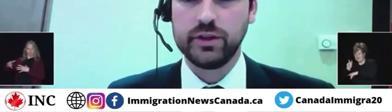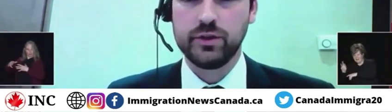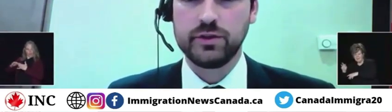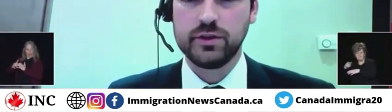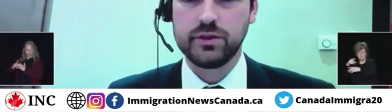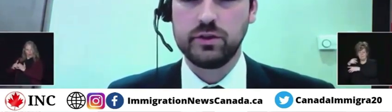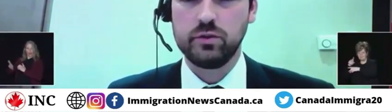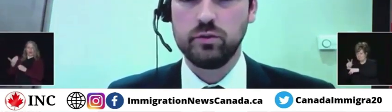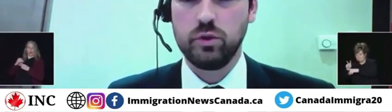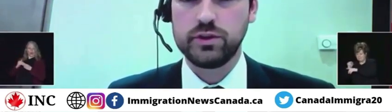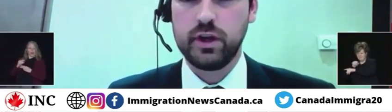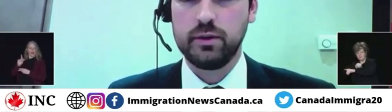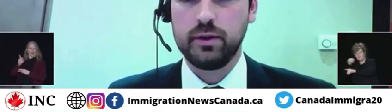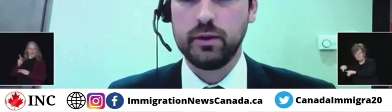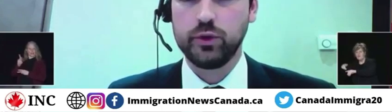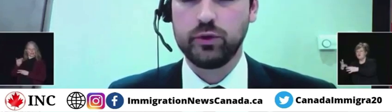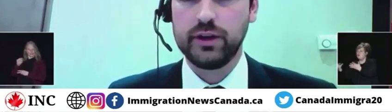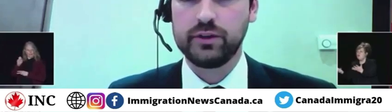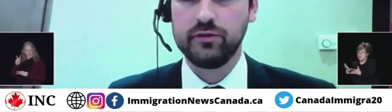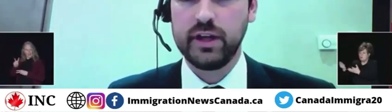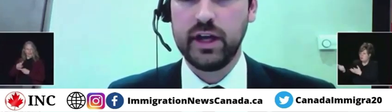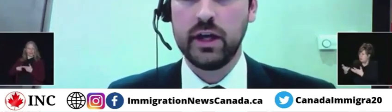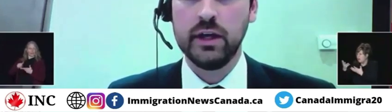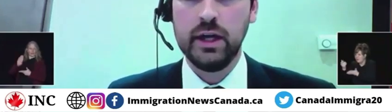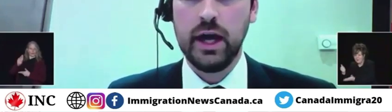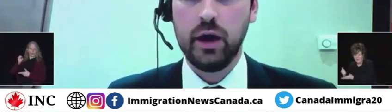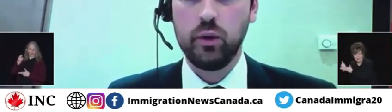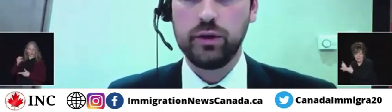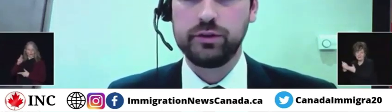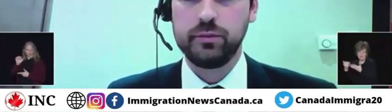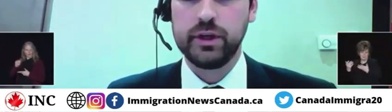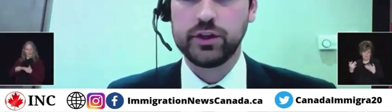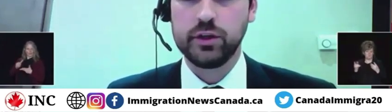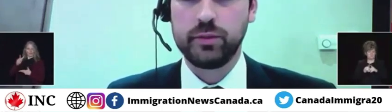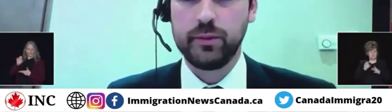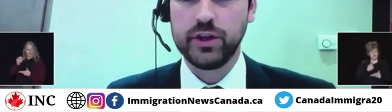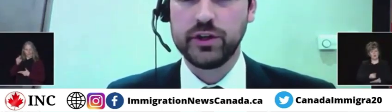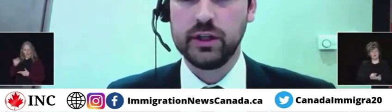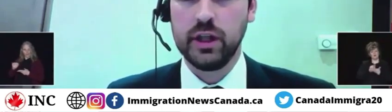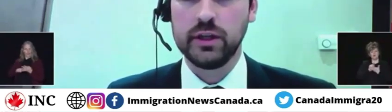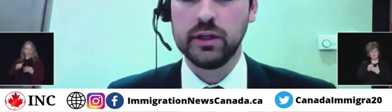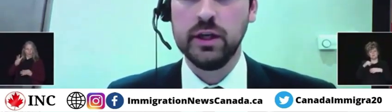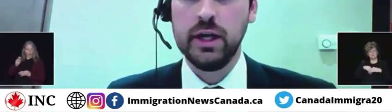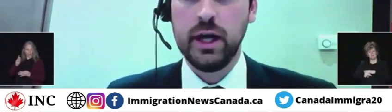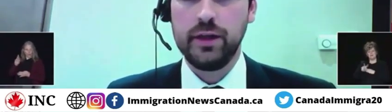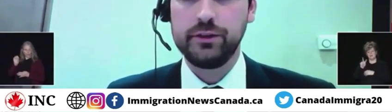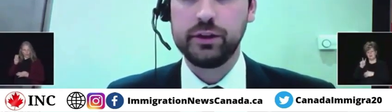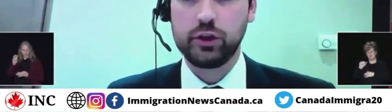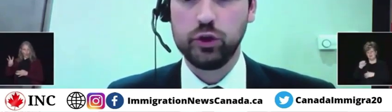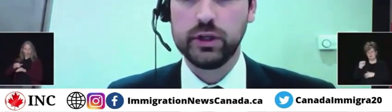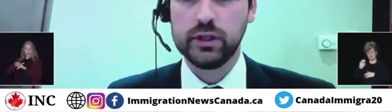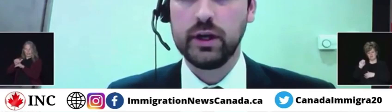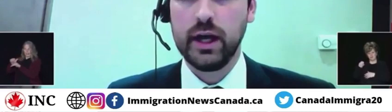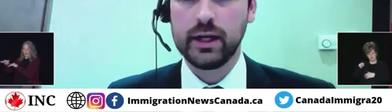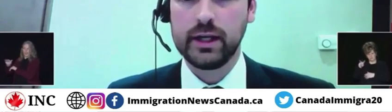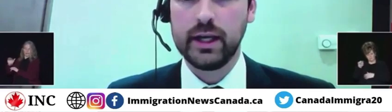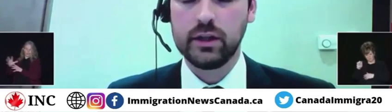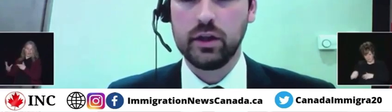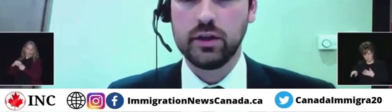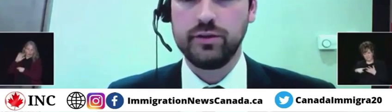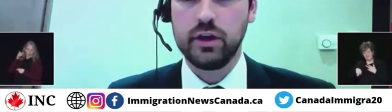additional resources to Warsaw, Bucharest, and Vienna with some additional preparation in London. This included